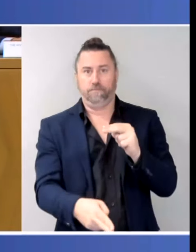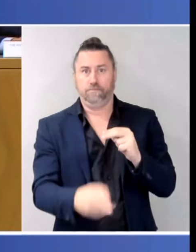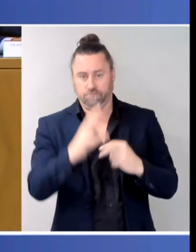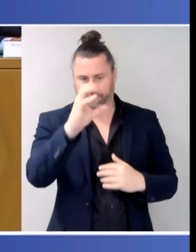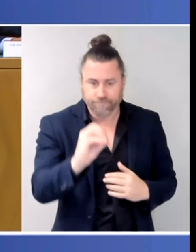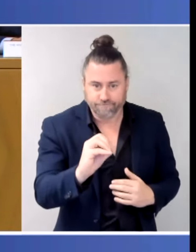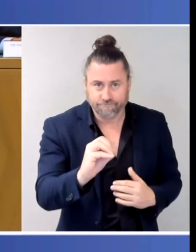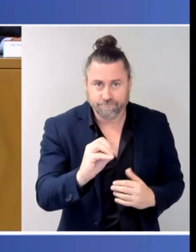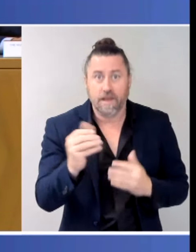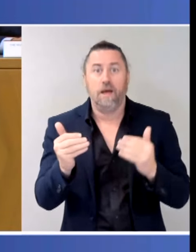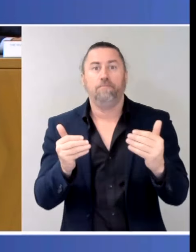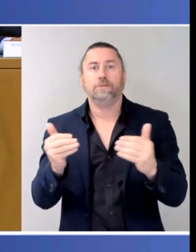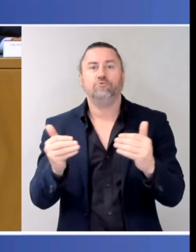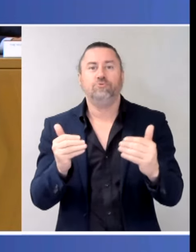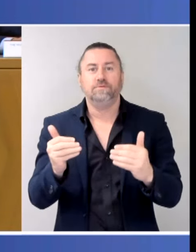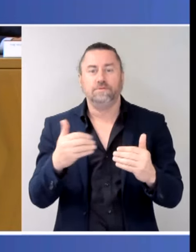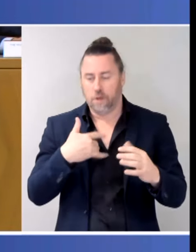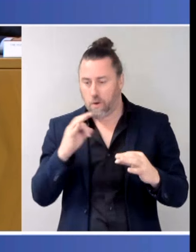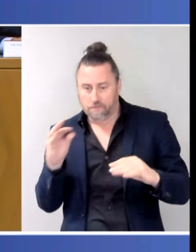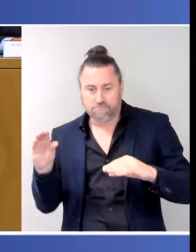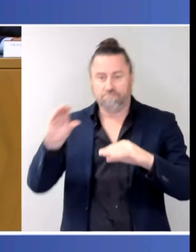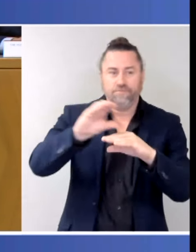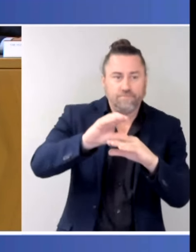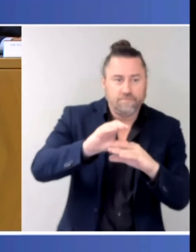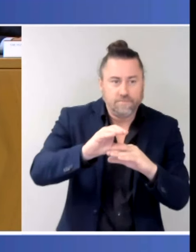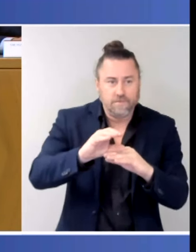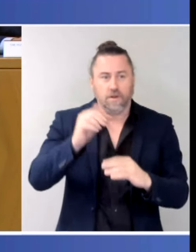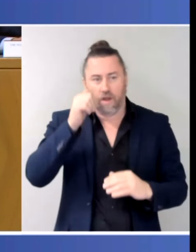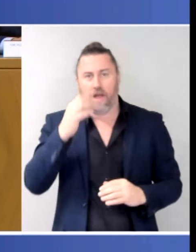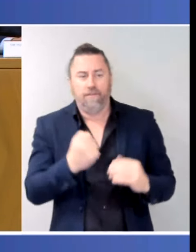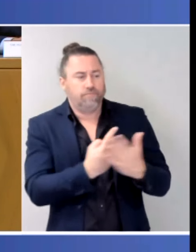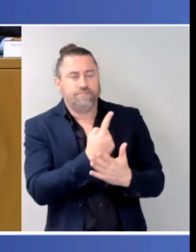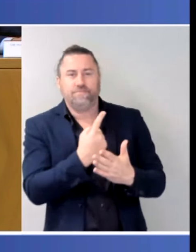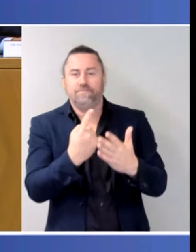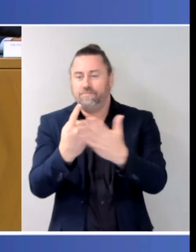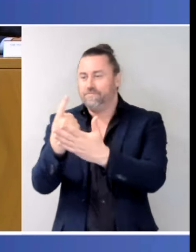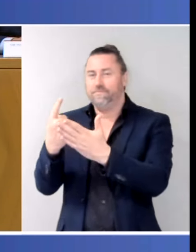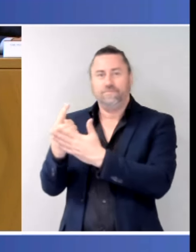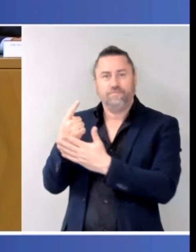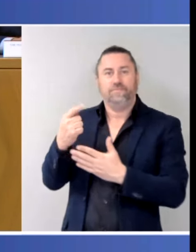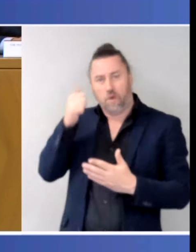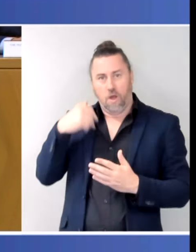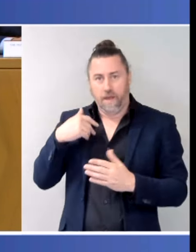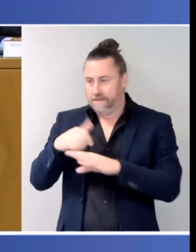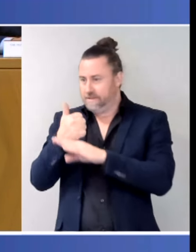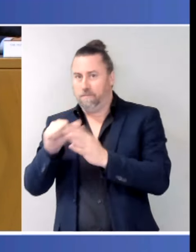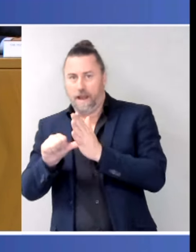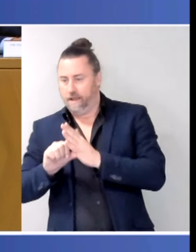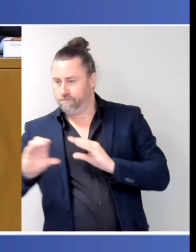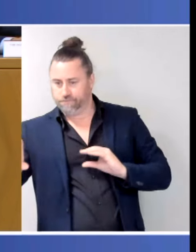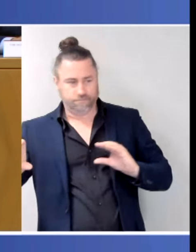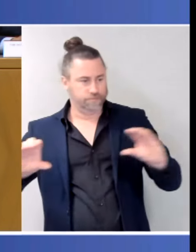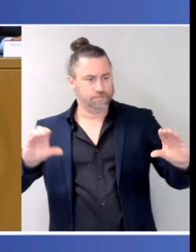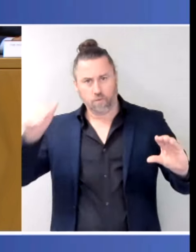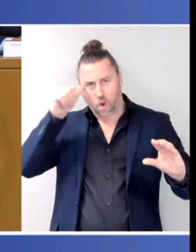unlike some of the other chasms that were created or cliffs that were created fiscally by the former